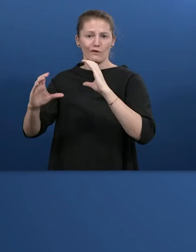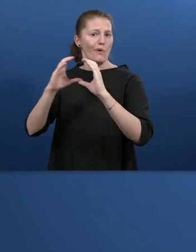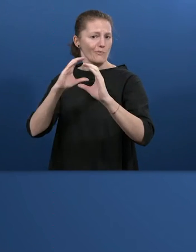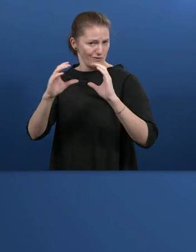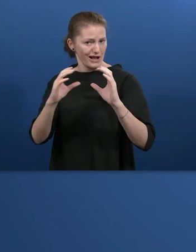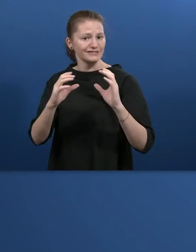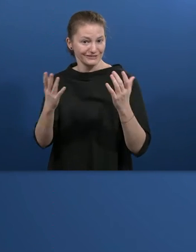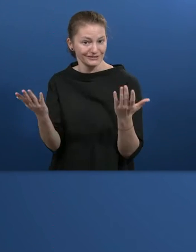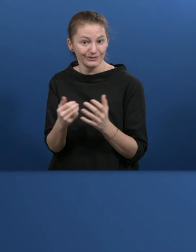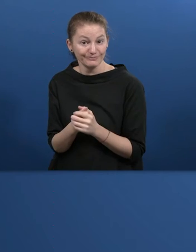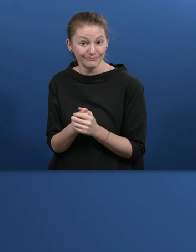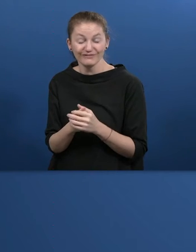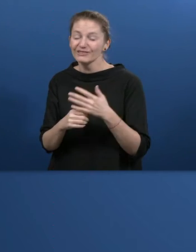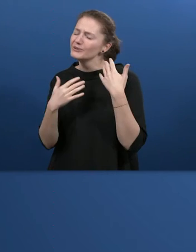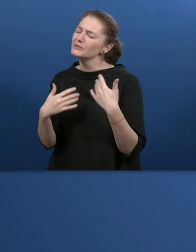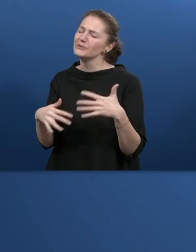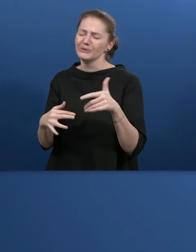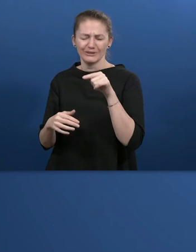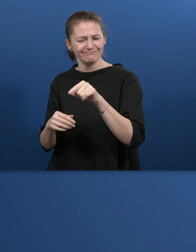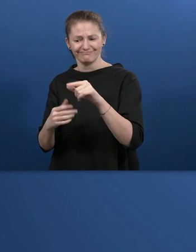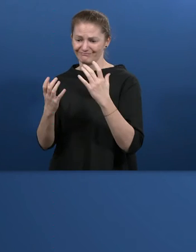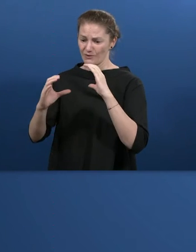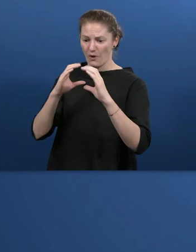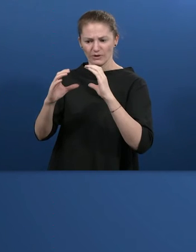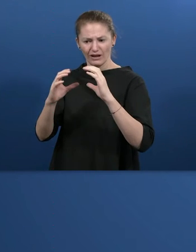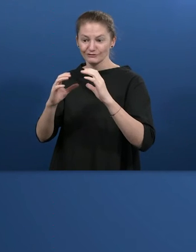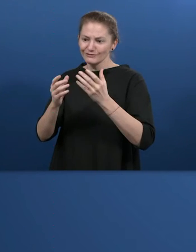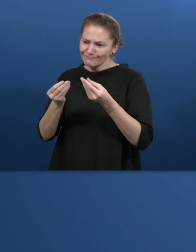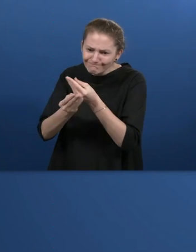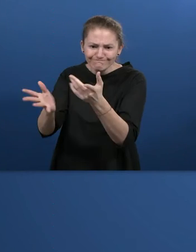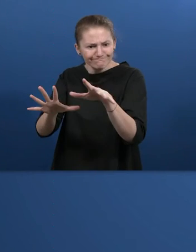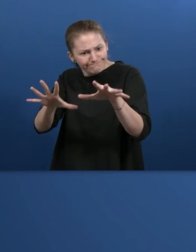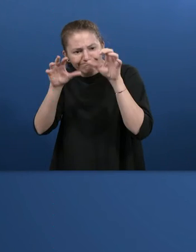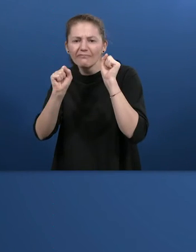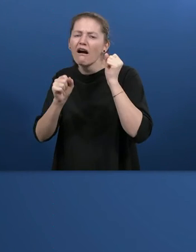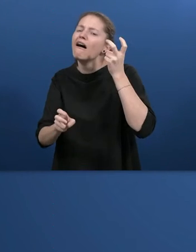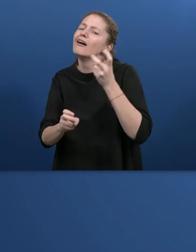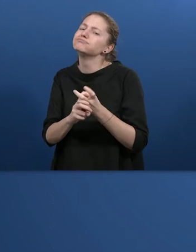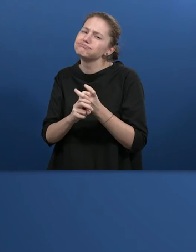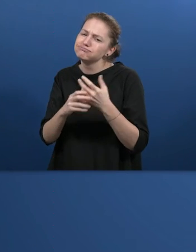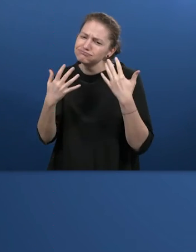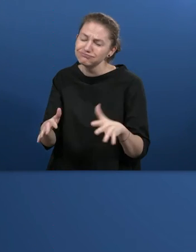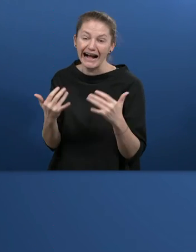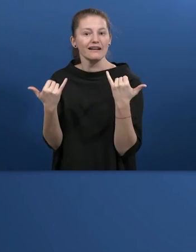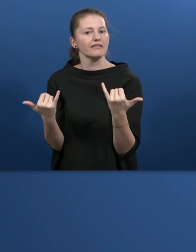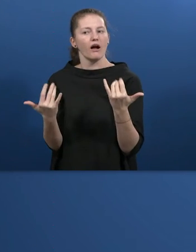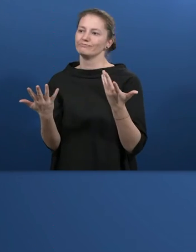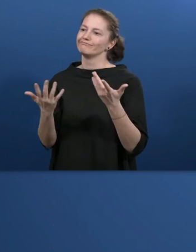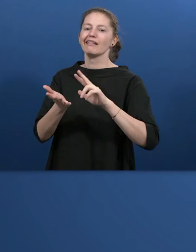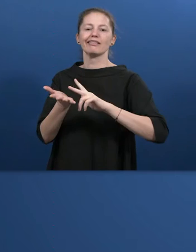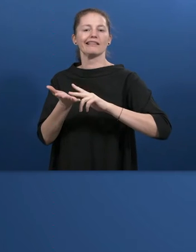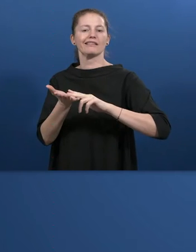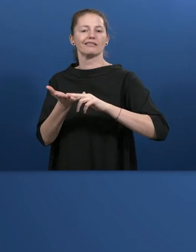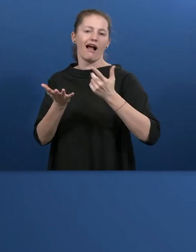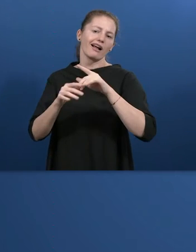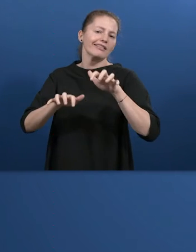challenge now with digital media or social media that everybody gets the information they're supposed to